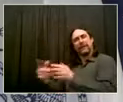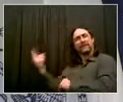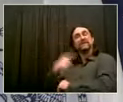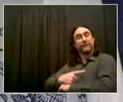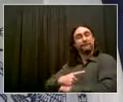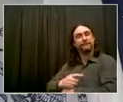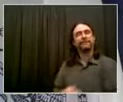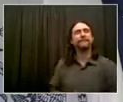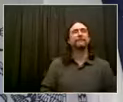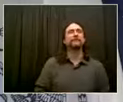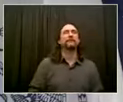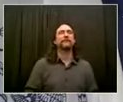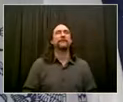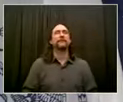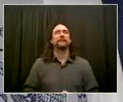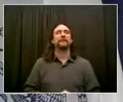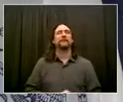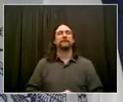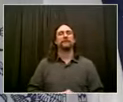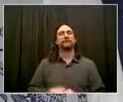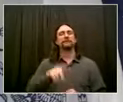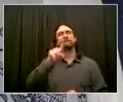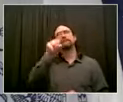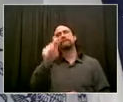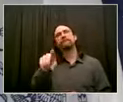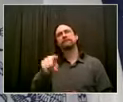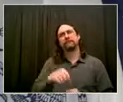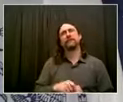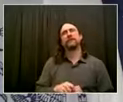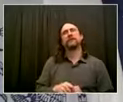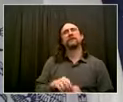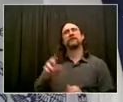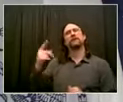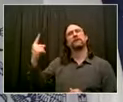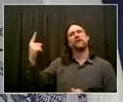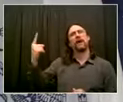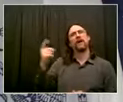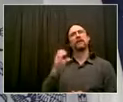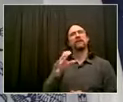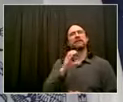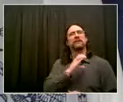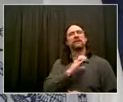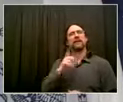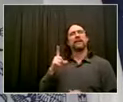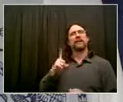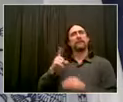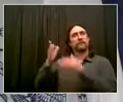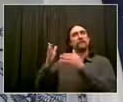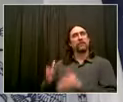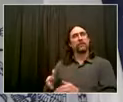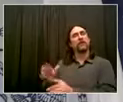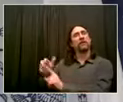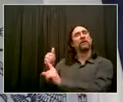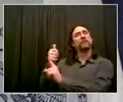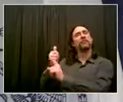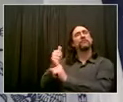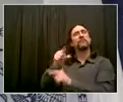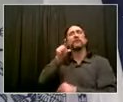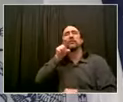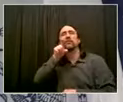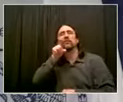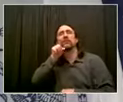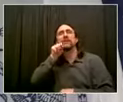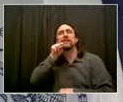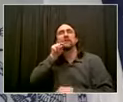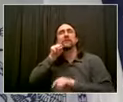67 percent drop in first shots compared to peak and 45 percent of New York City adults still haven't gotten